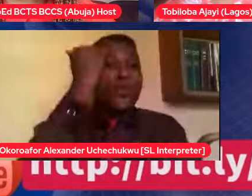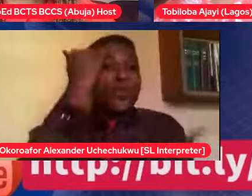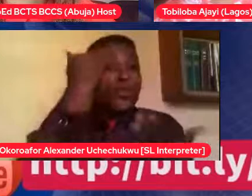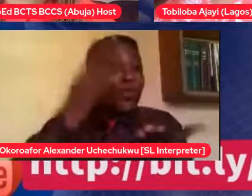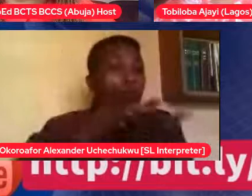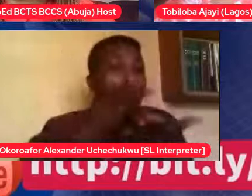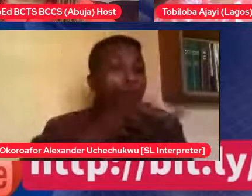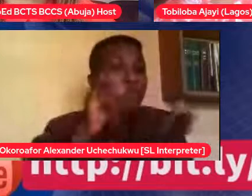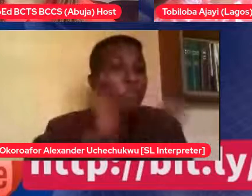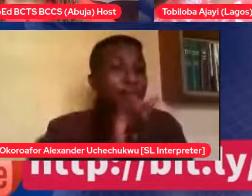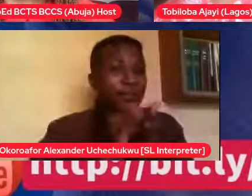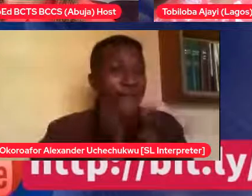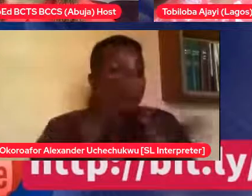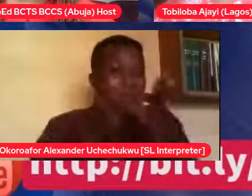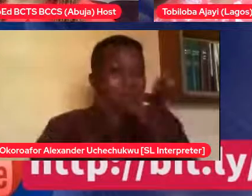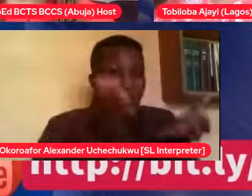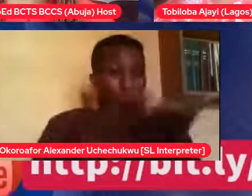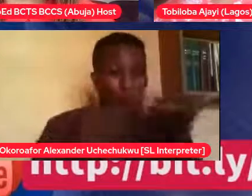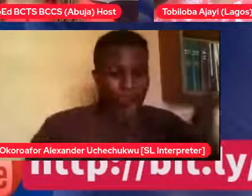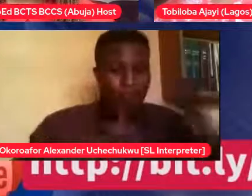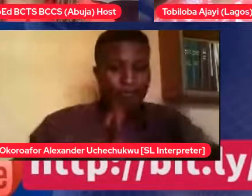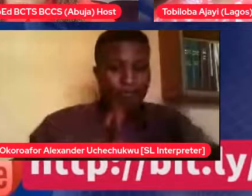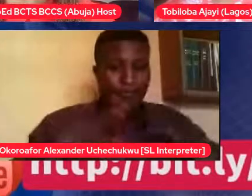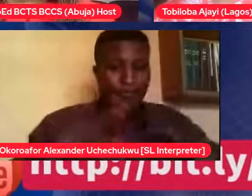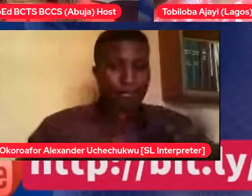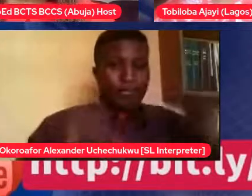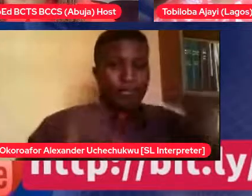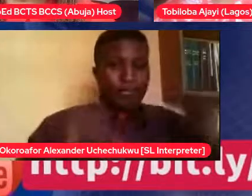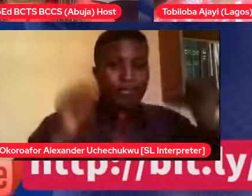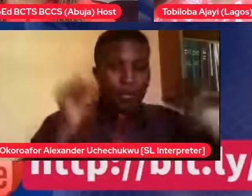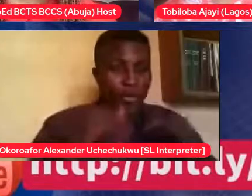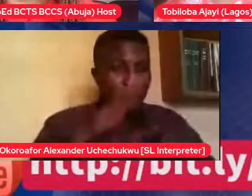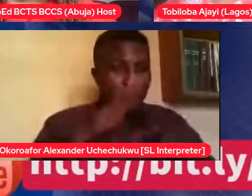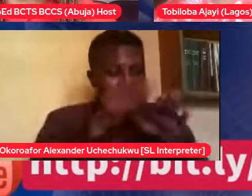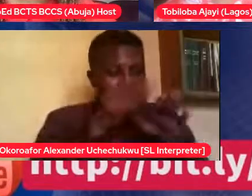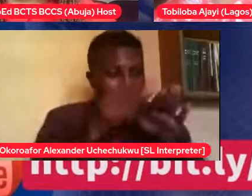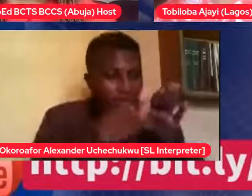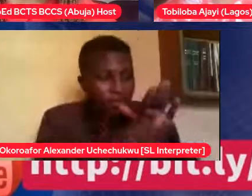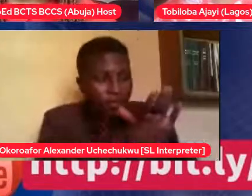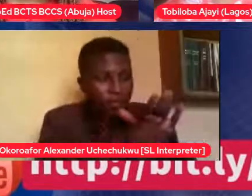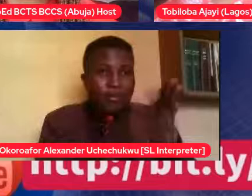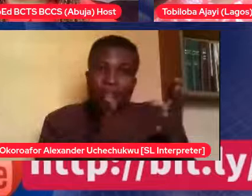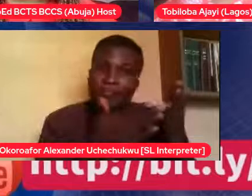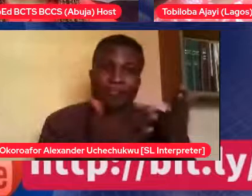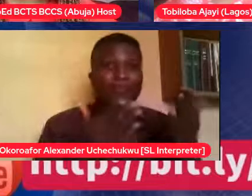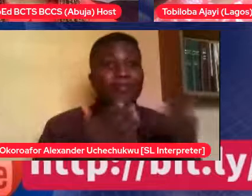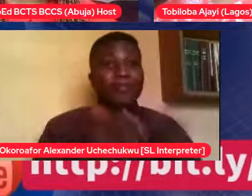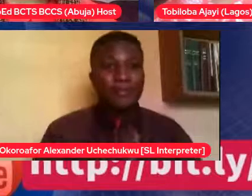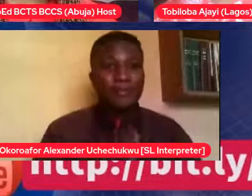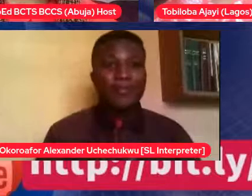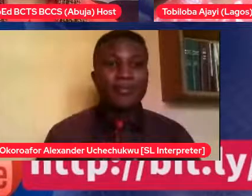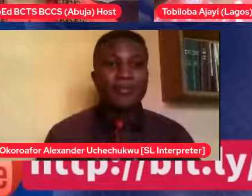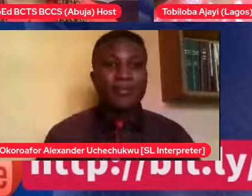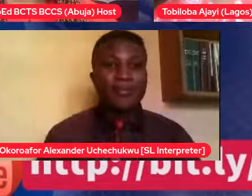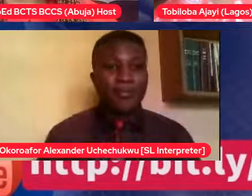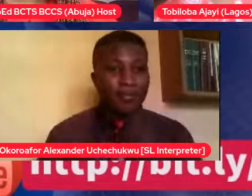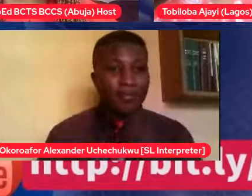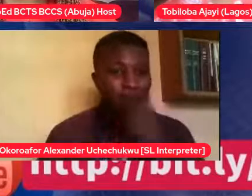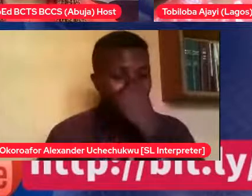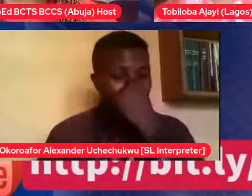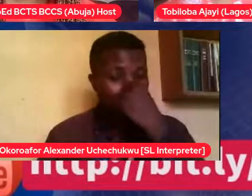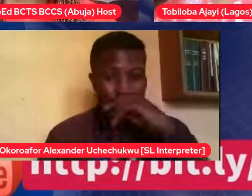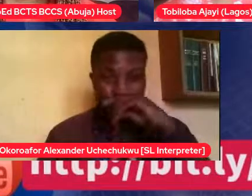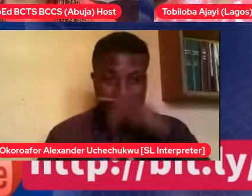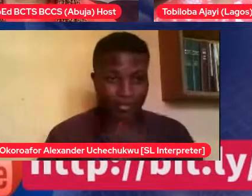go back, you know, because he knows you're not supposed to see him in that state. But so the first realization for me was, okay, this man, this